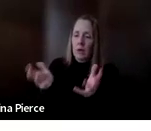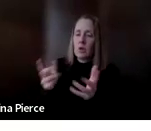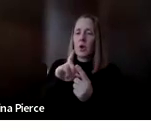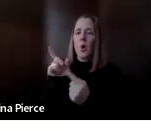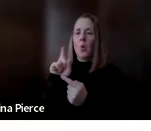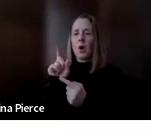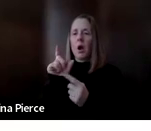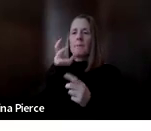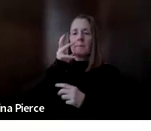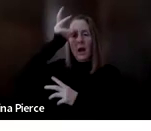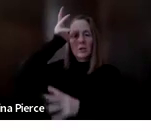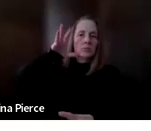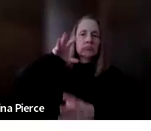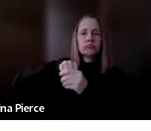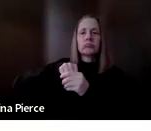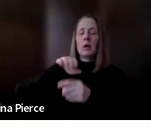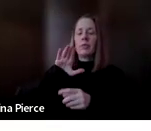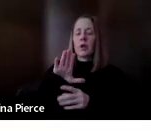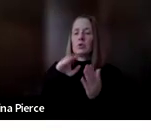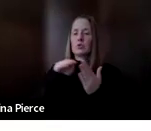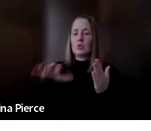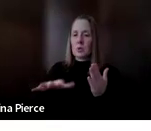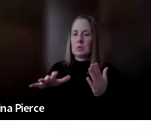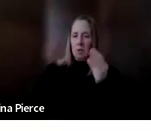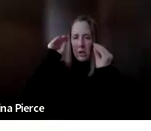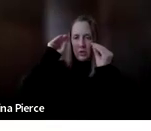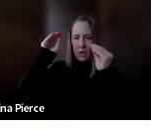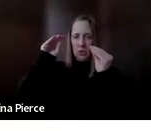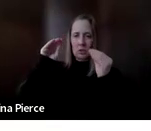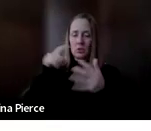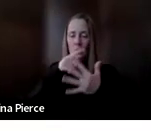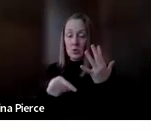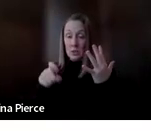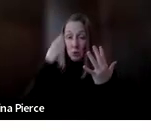decode what these things mean and why they're relevant and why they're important.